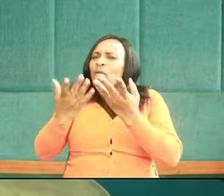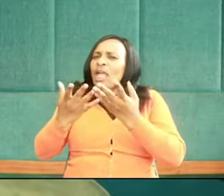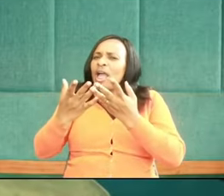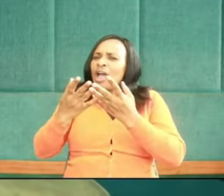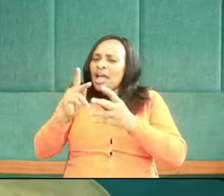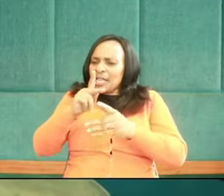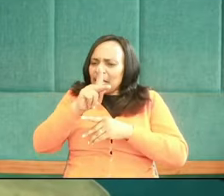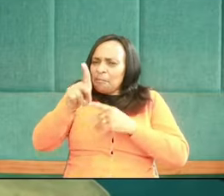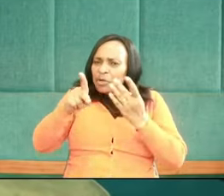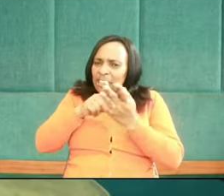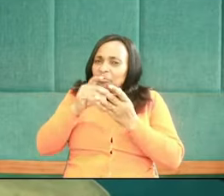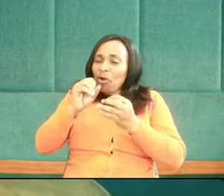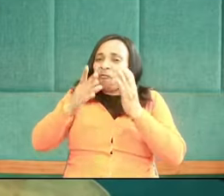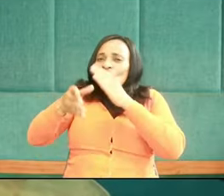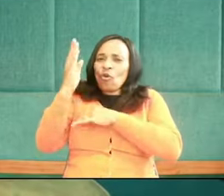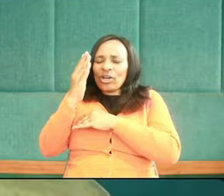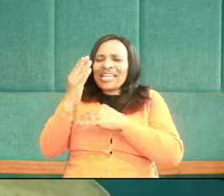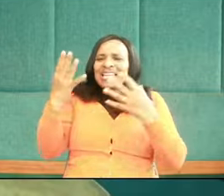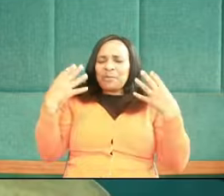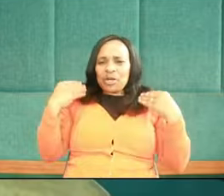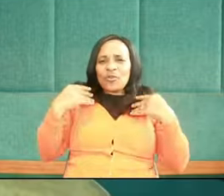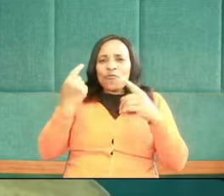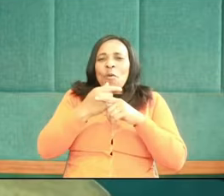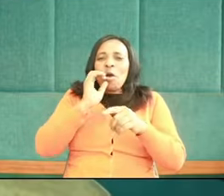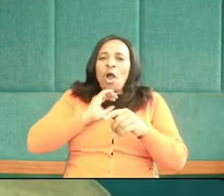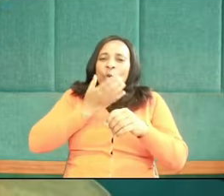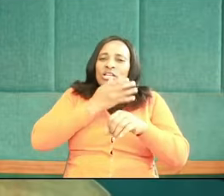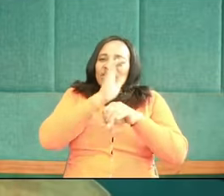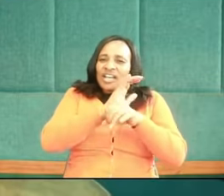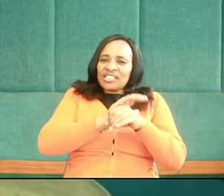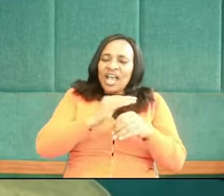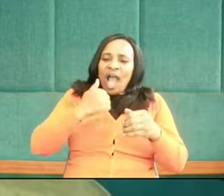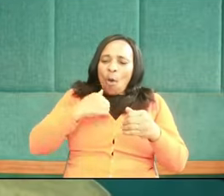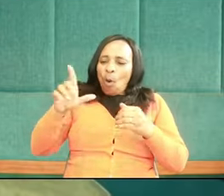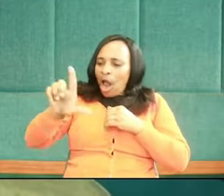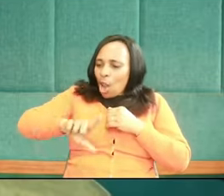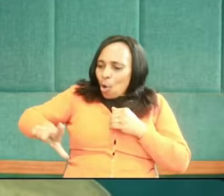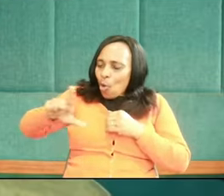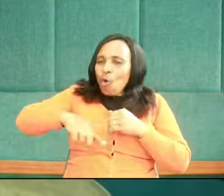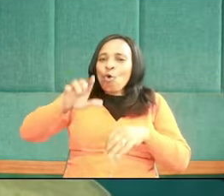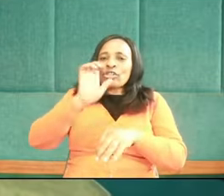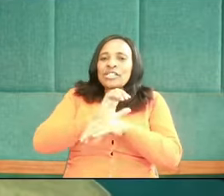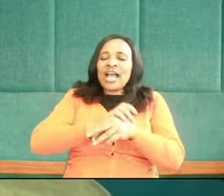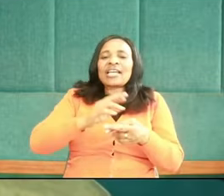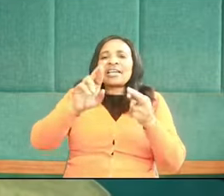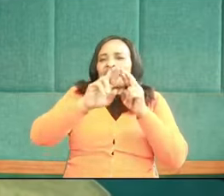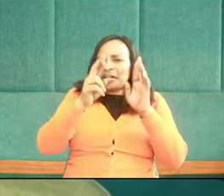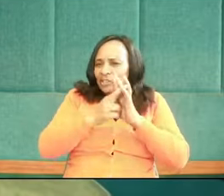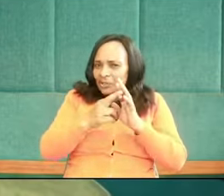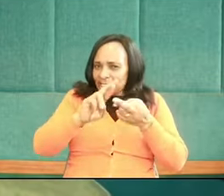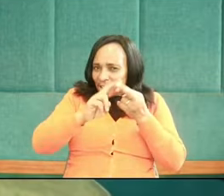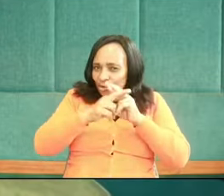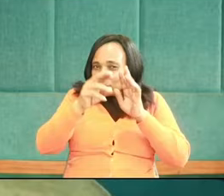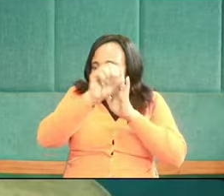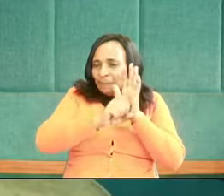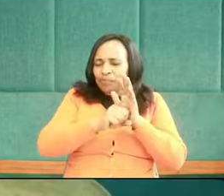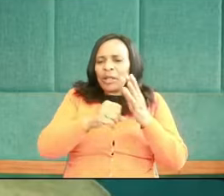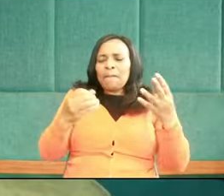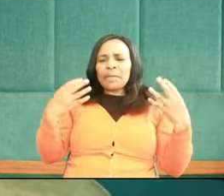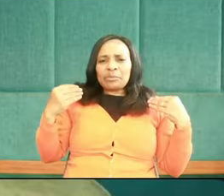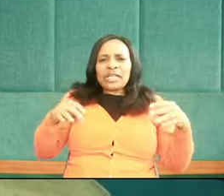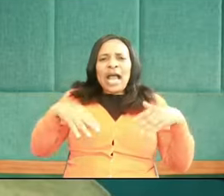The policies of the church, the practices of our church, our local church-related practices, how